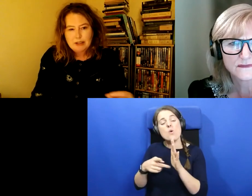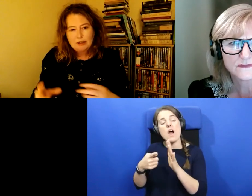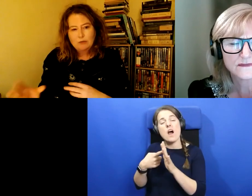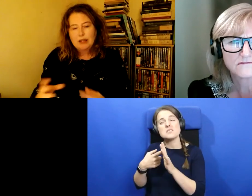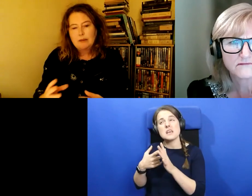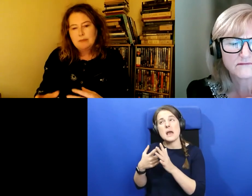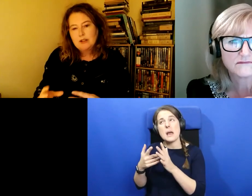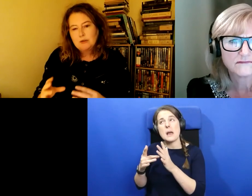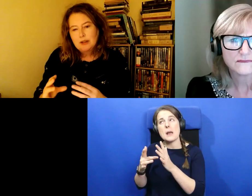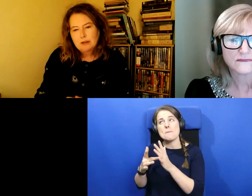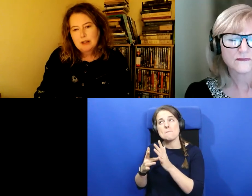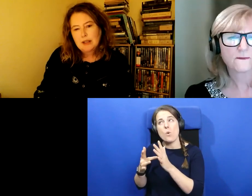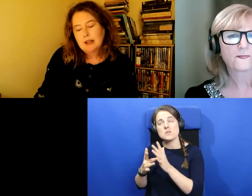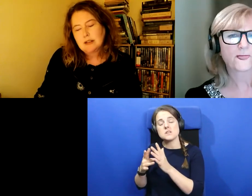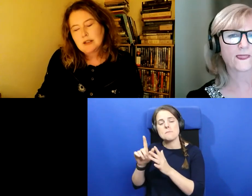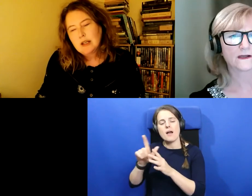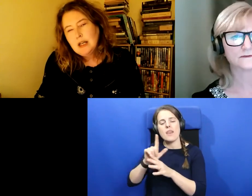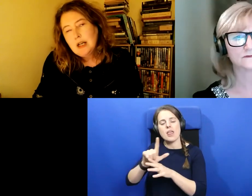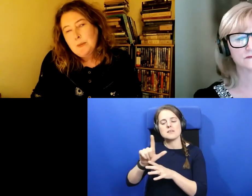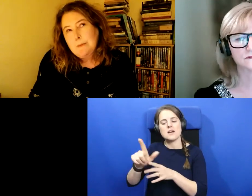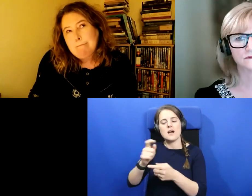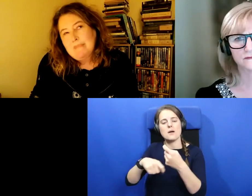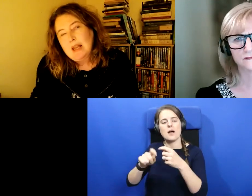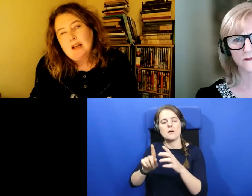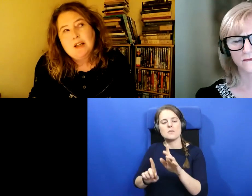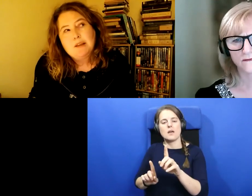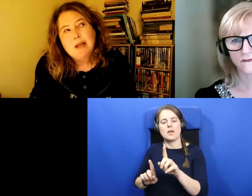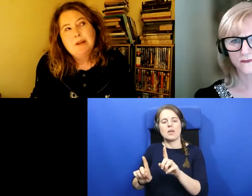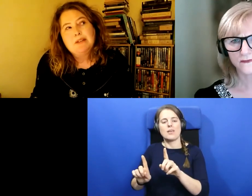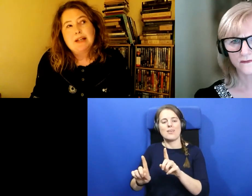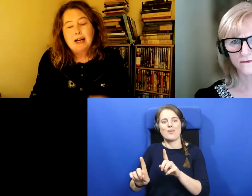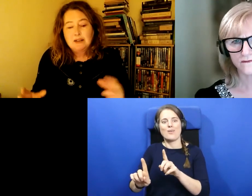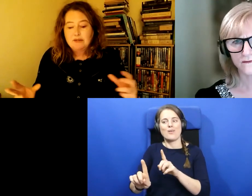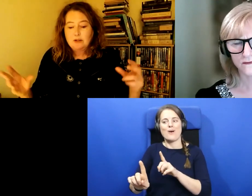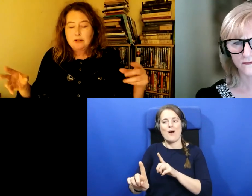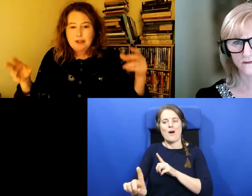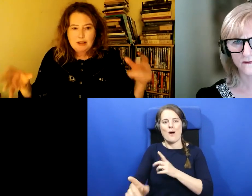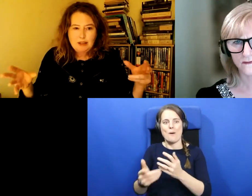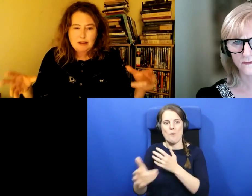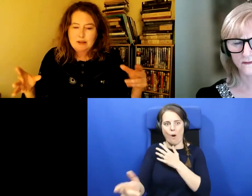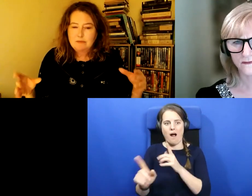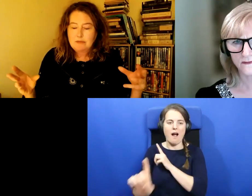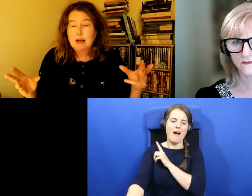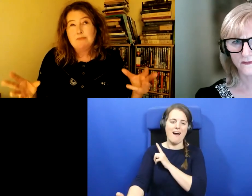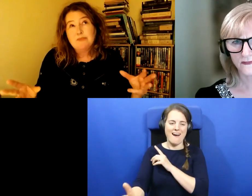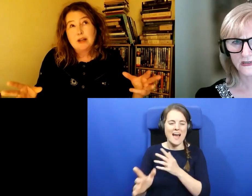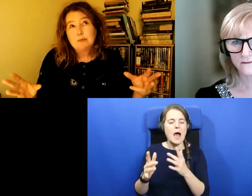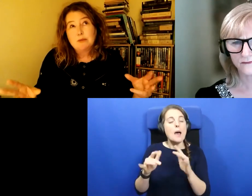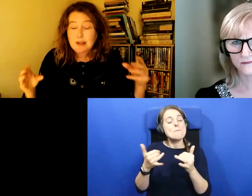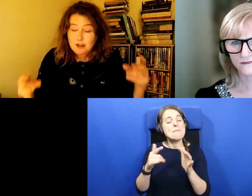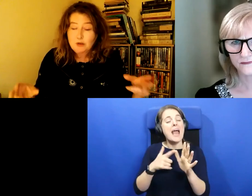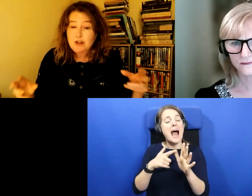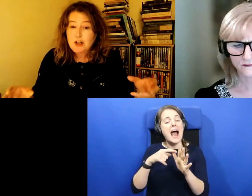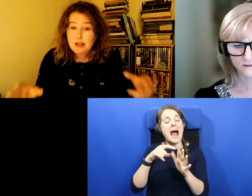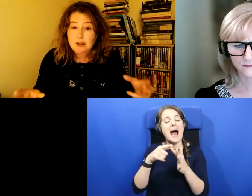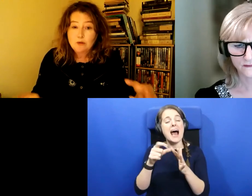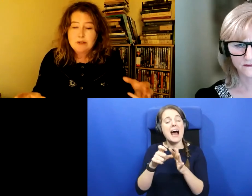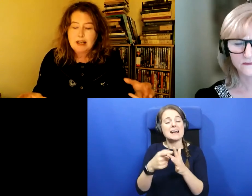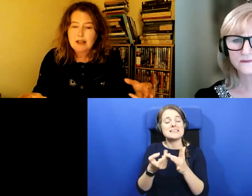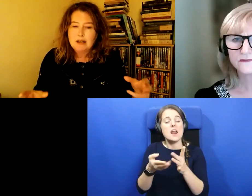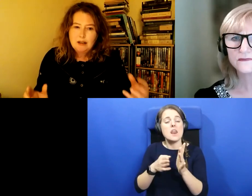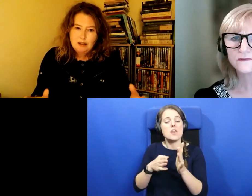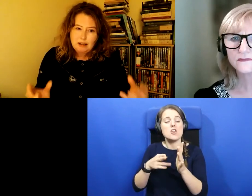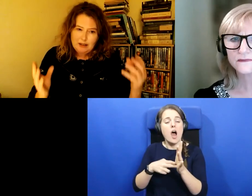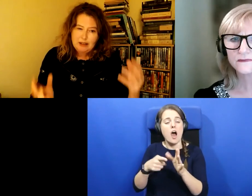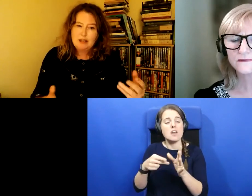later. And I think what's happening to a certain extent is maybe that out of none is taking the, I suppose, the situation in his